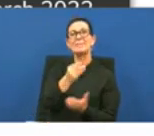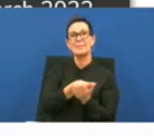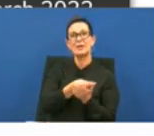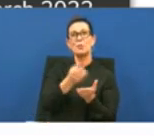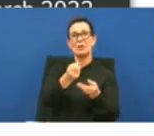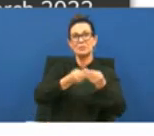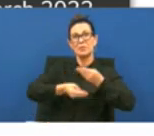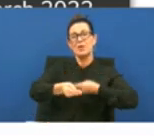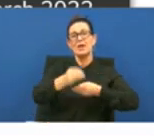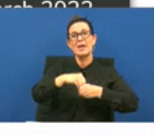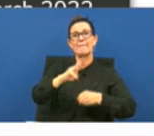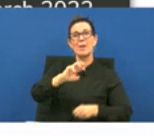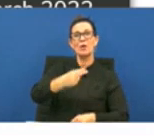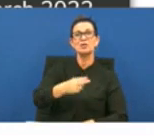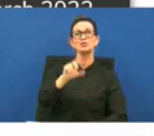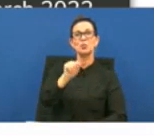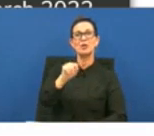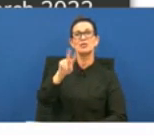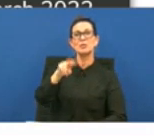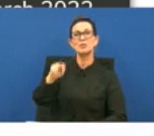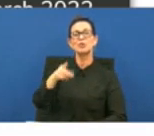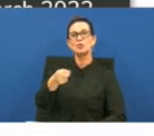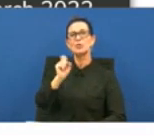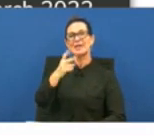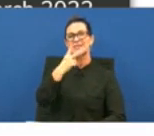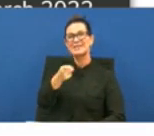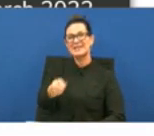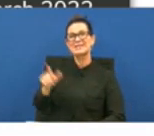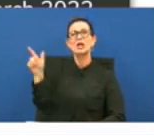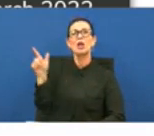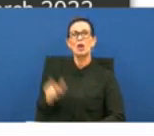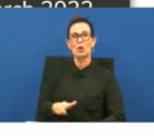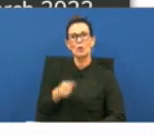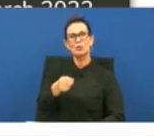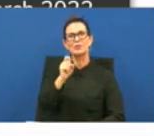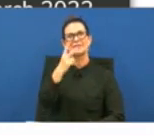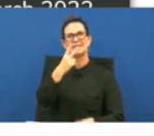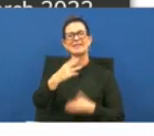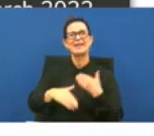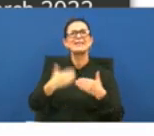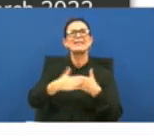of 2022 they're significantly low and you will see that by the next slide next slide